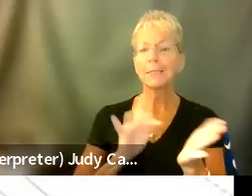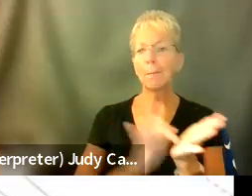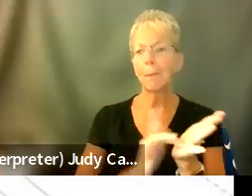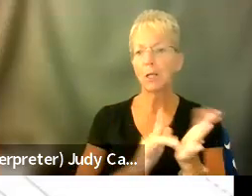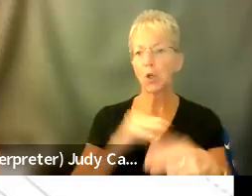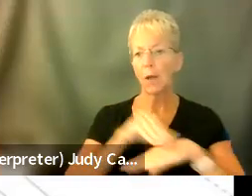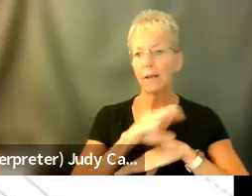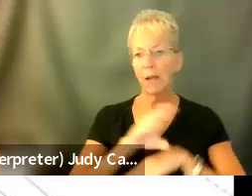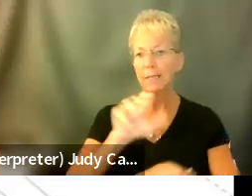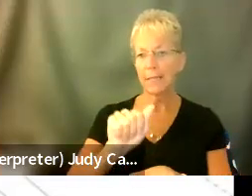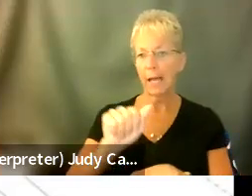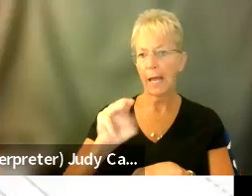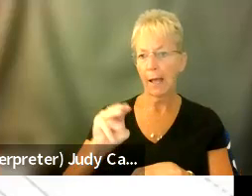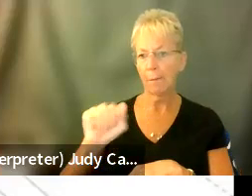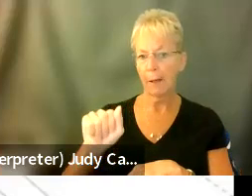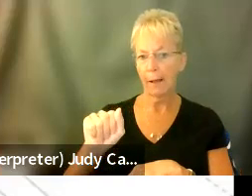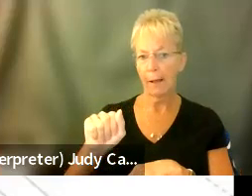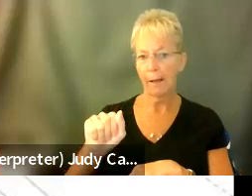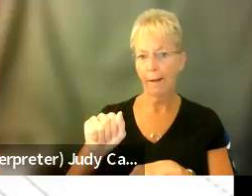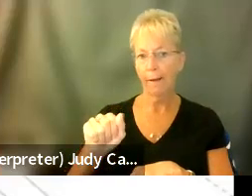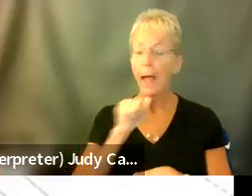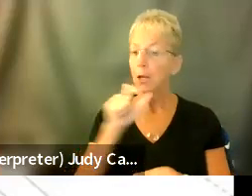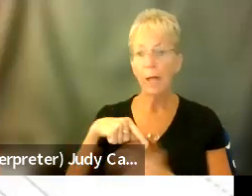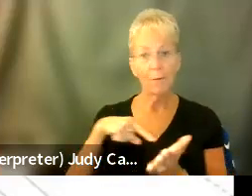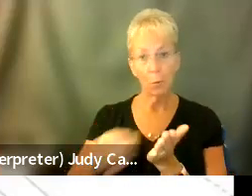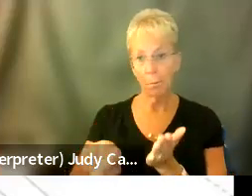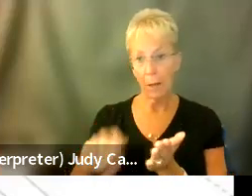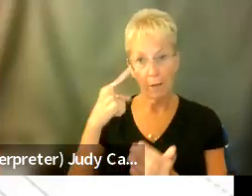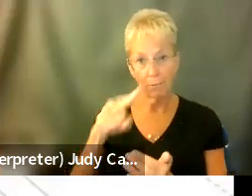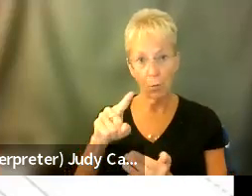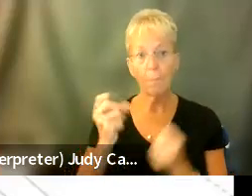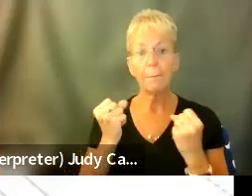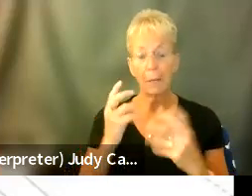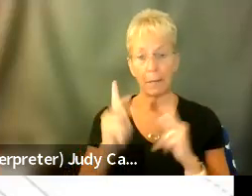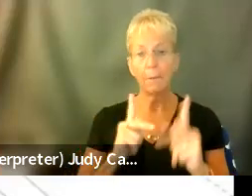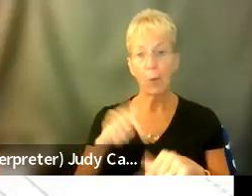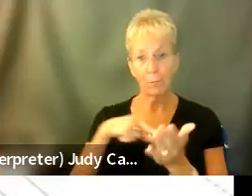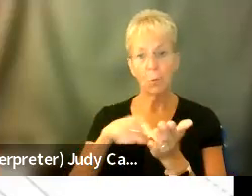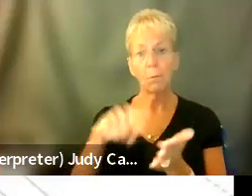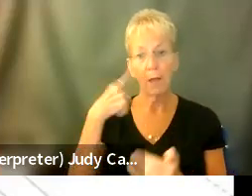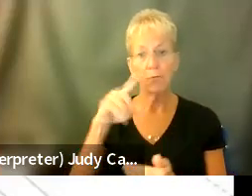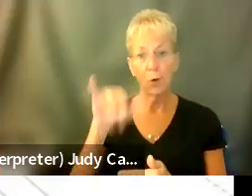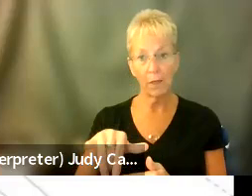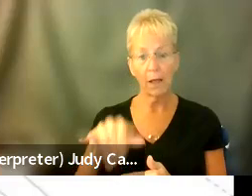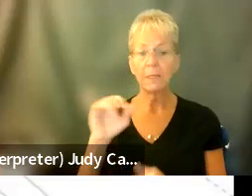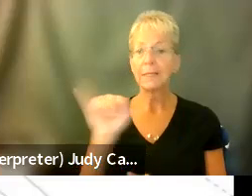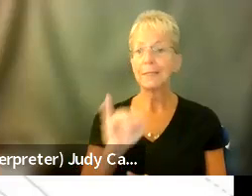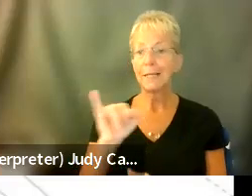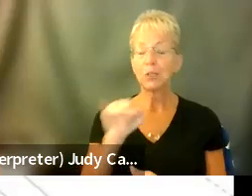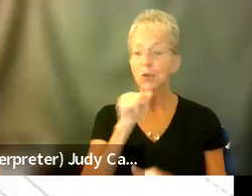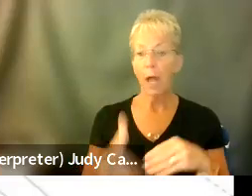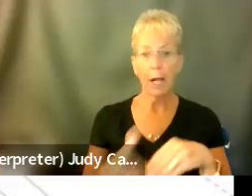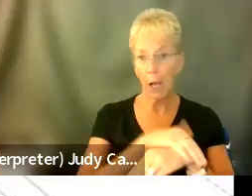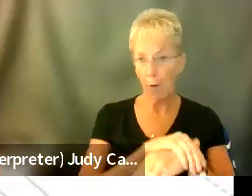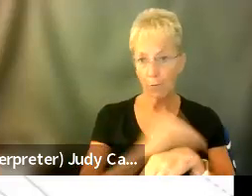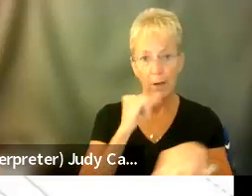fortunately I did not have to pay for, but a lot of people do end up having to pay for because their insurance won't cover it.